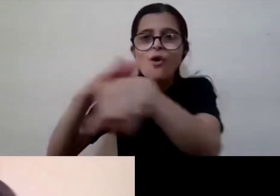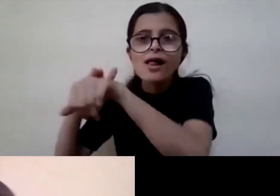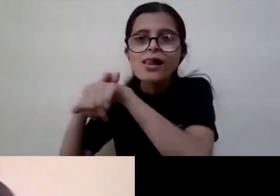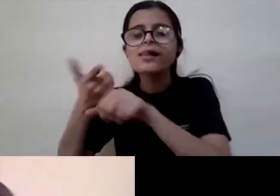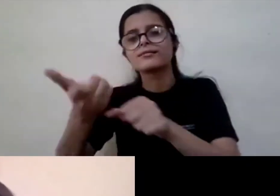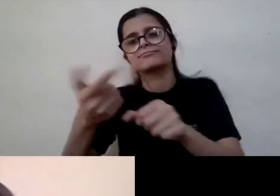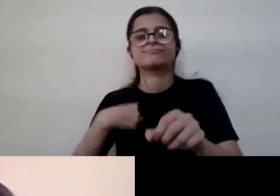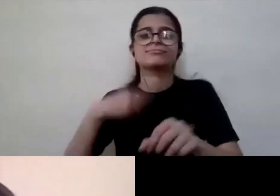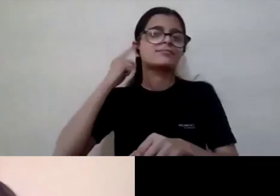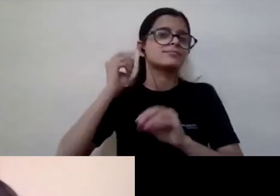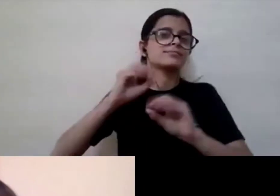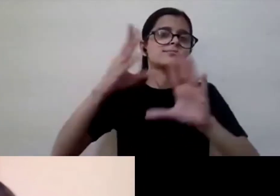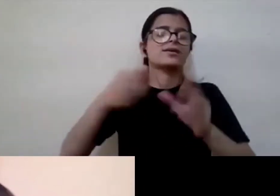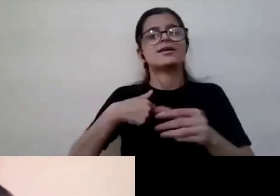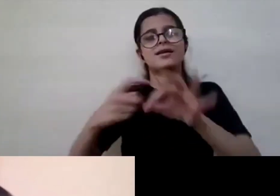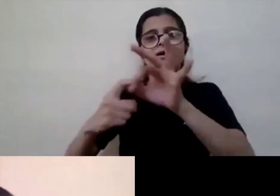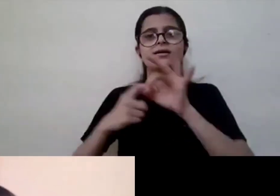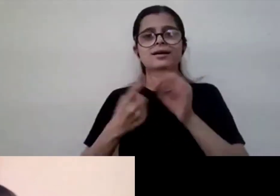ask their questions